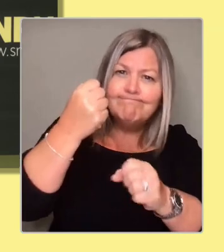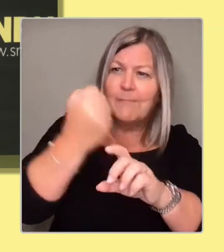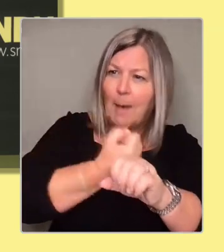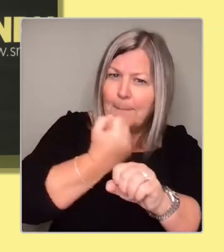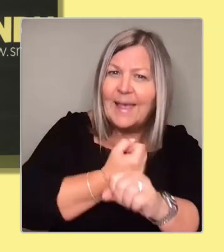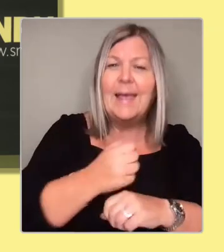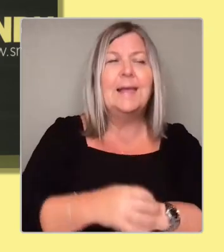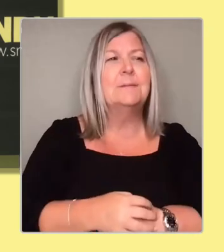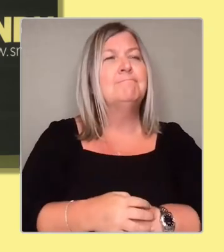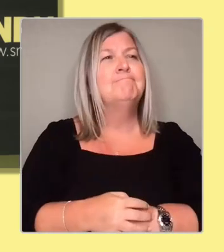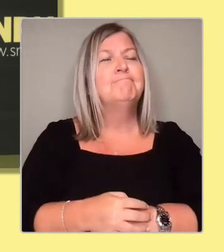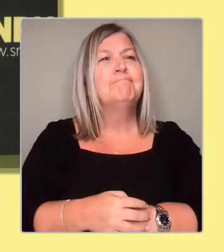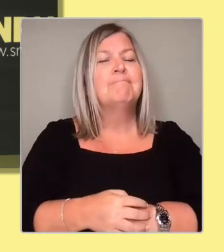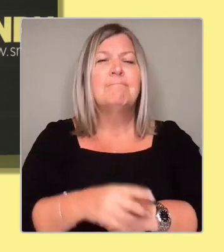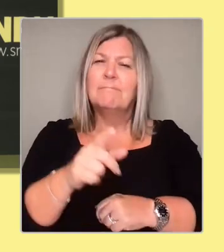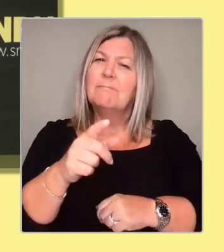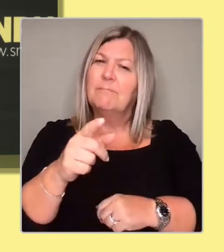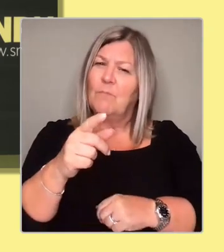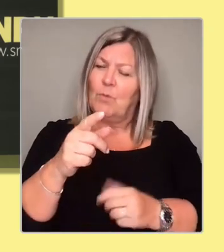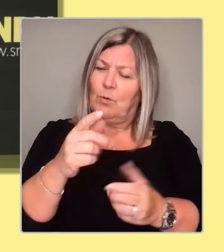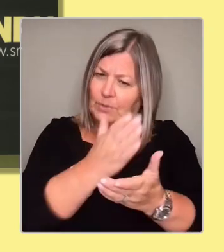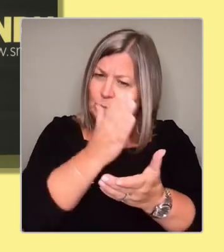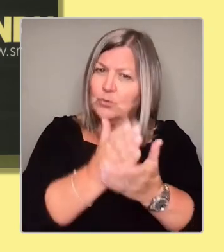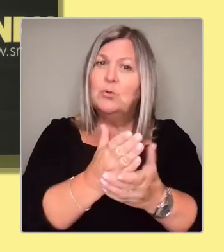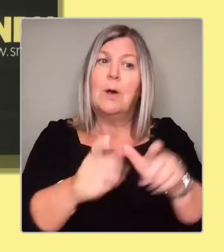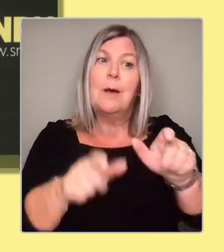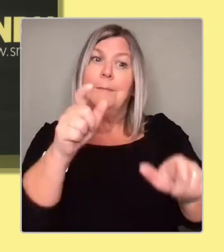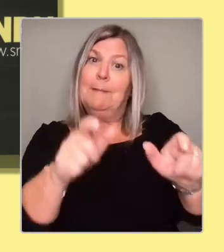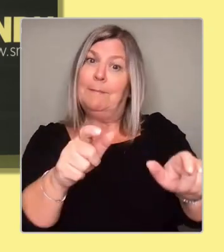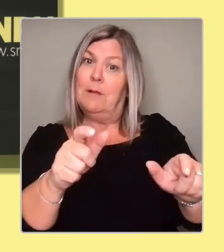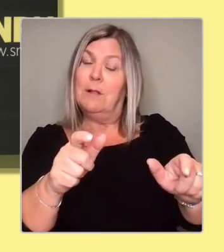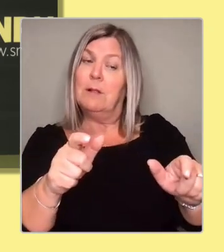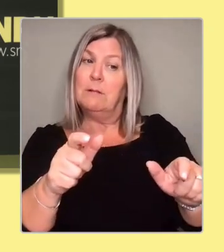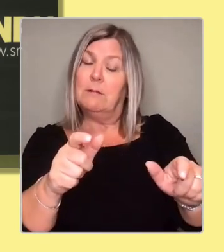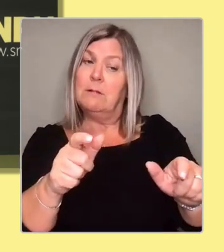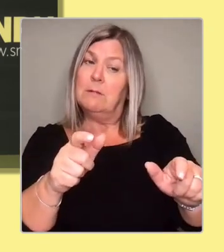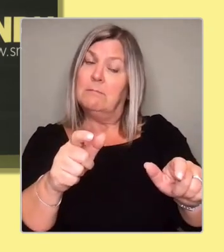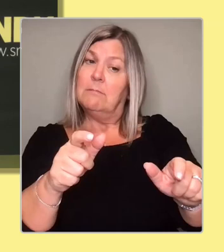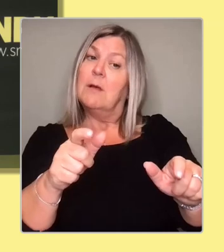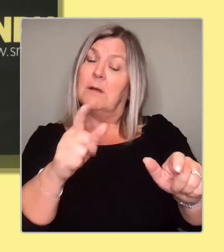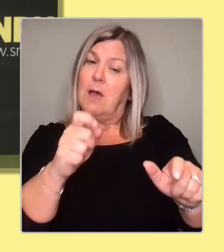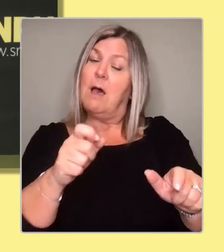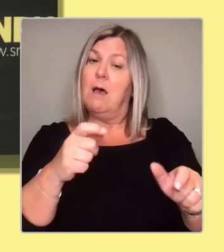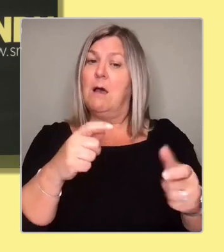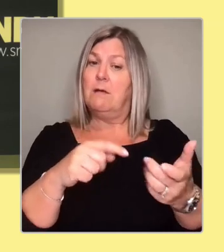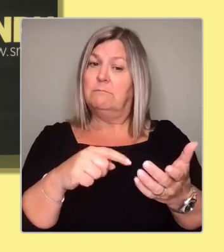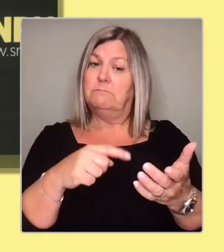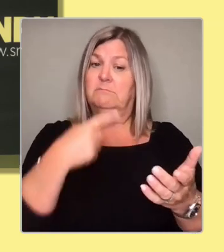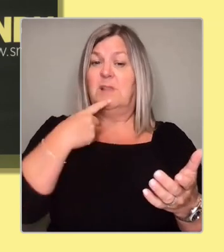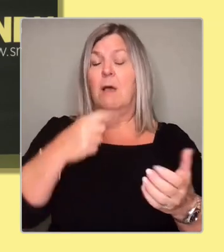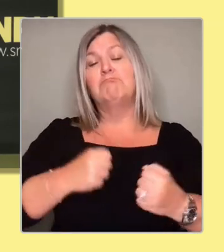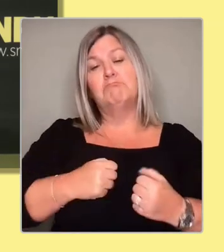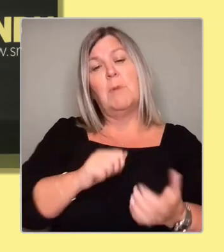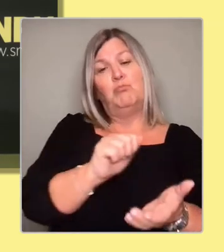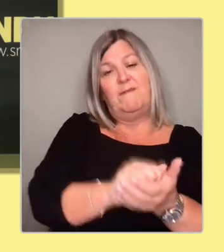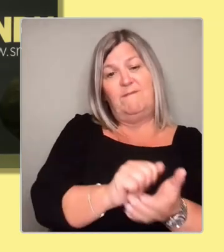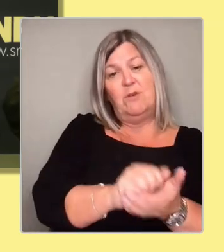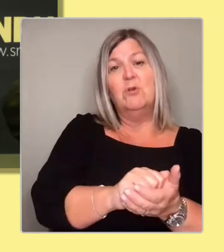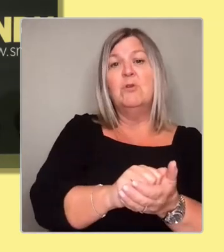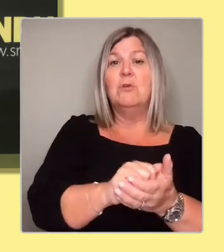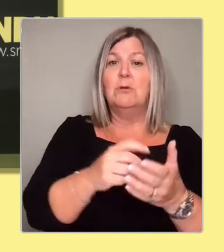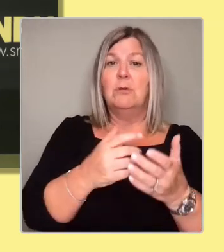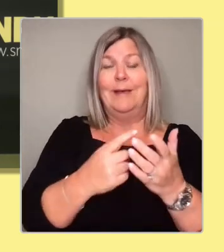has a way of indicating what their preference is. But I do think we need to get back to having frank, open conversations